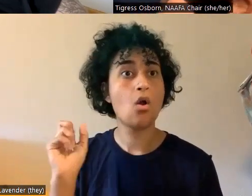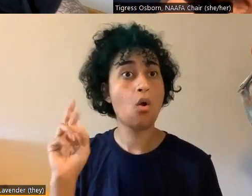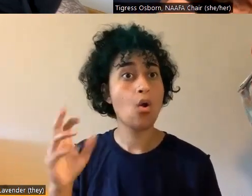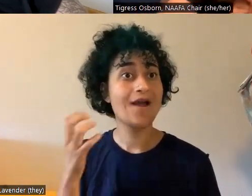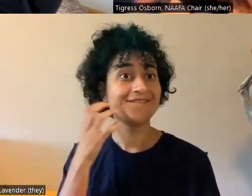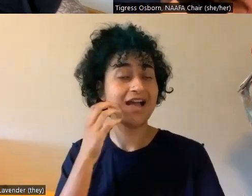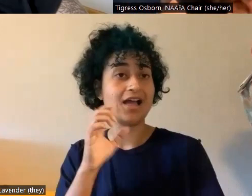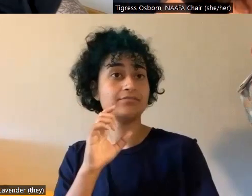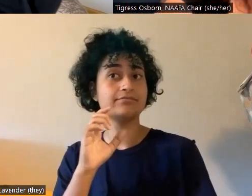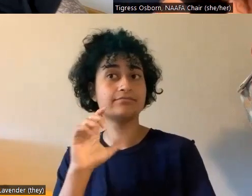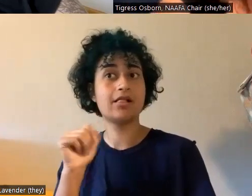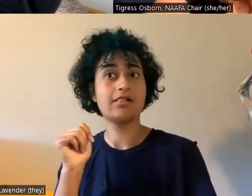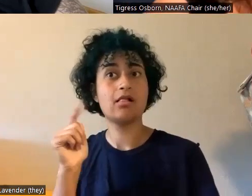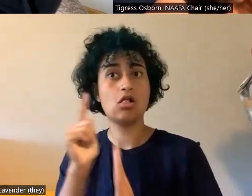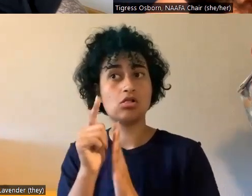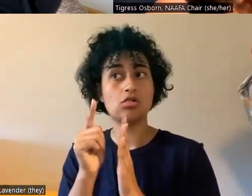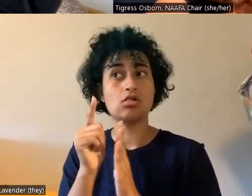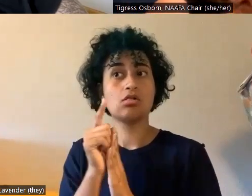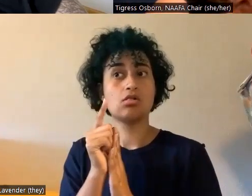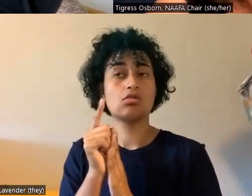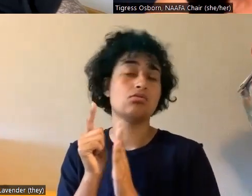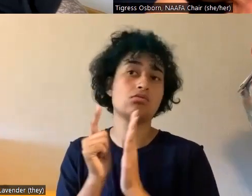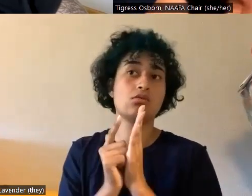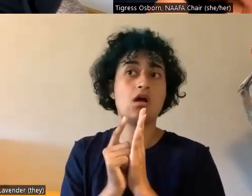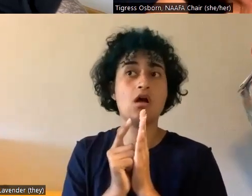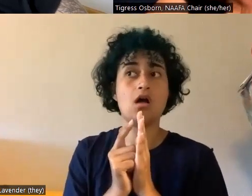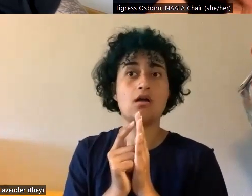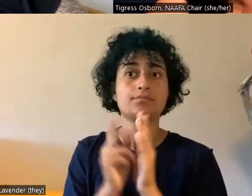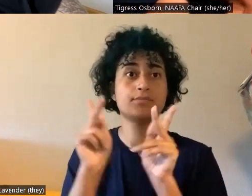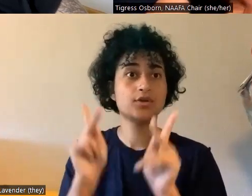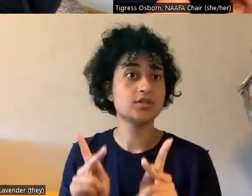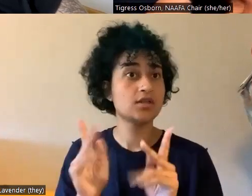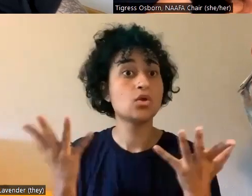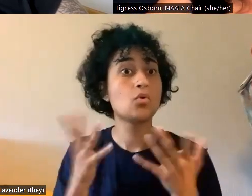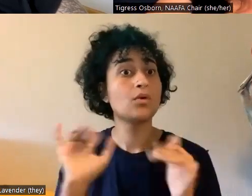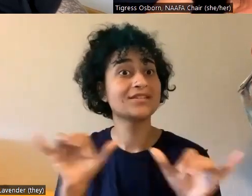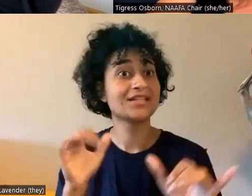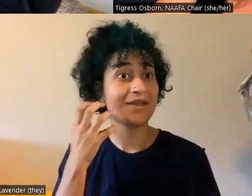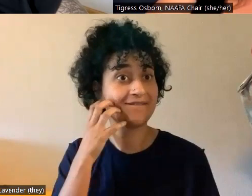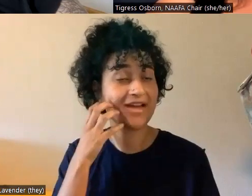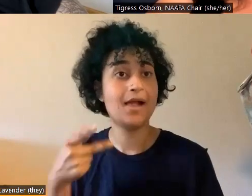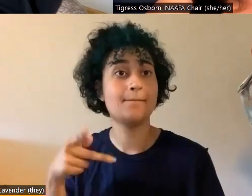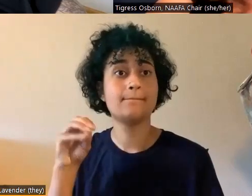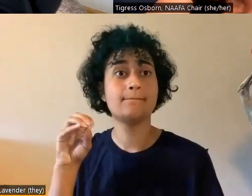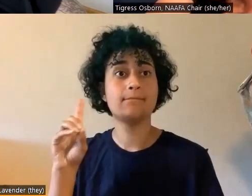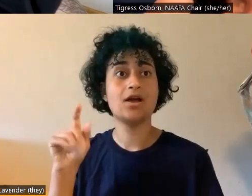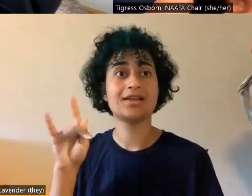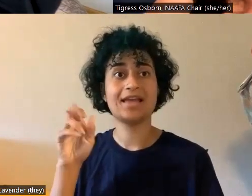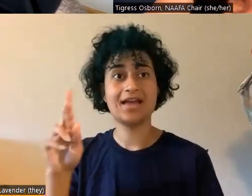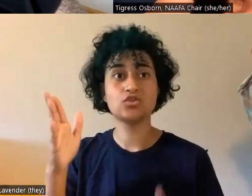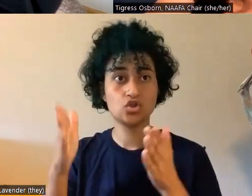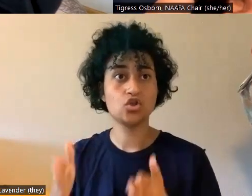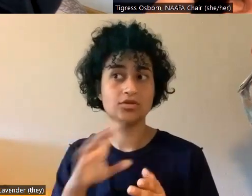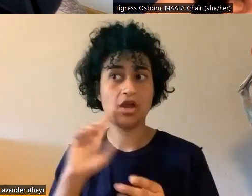professional trying to seek these folks down. Um, and what it's like to be a fat podcaster talking about these things. So that will be with Brittany Ransom